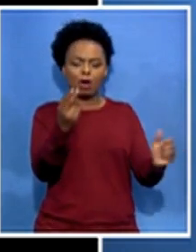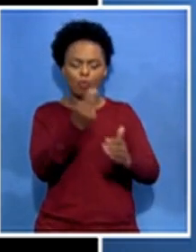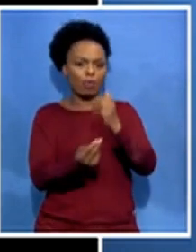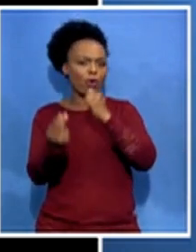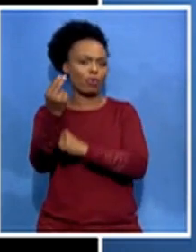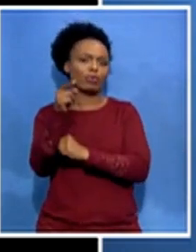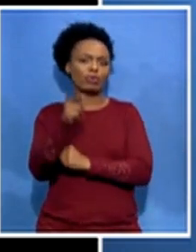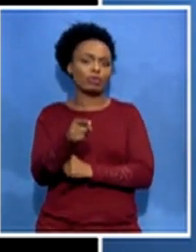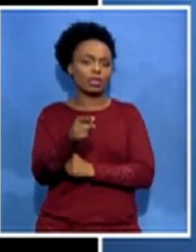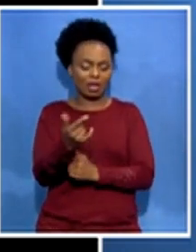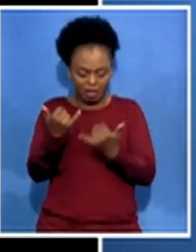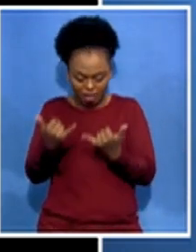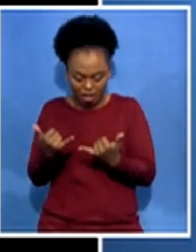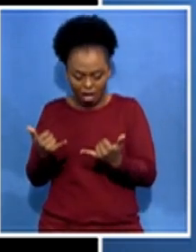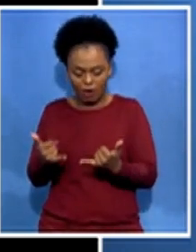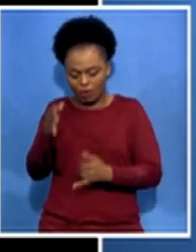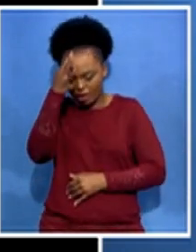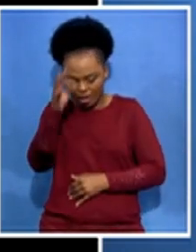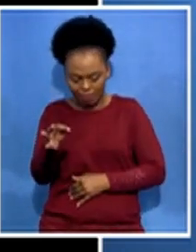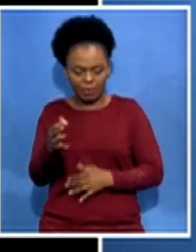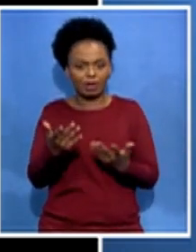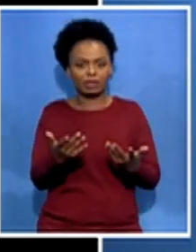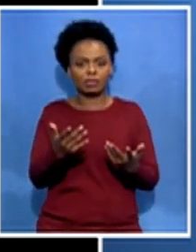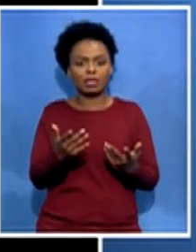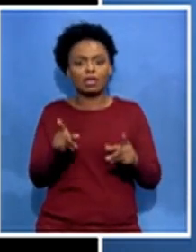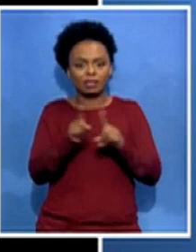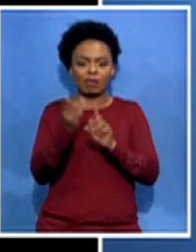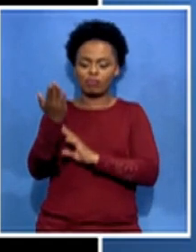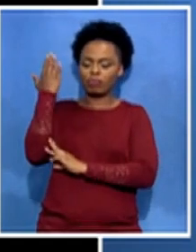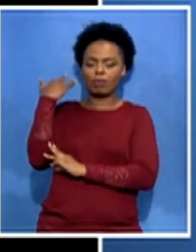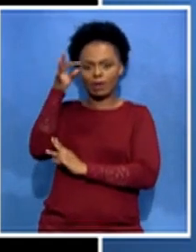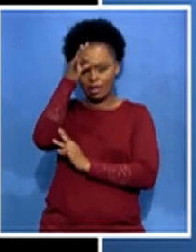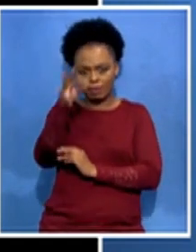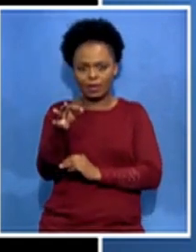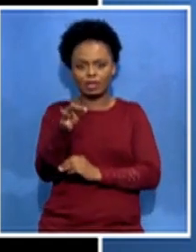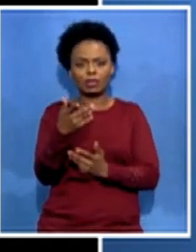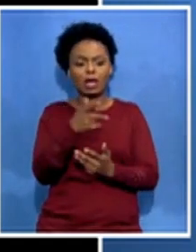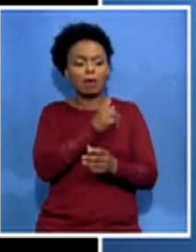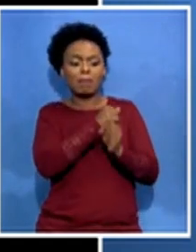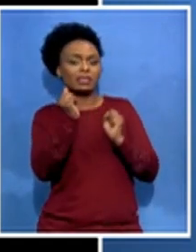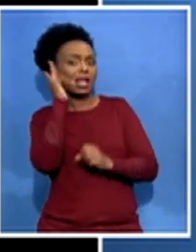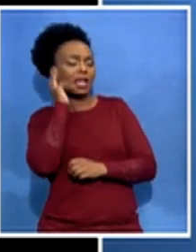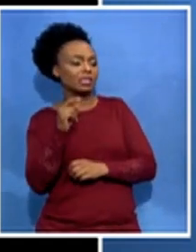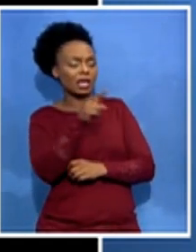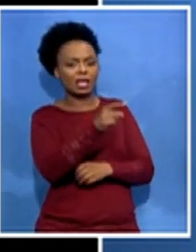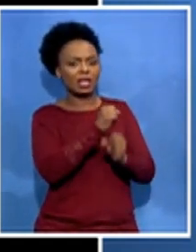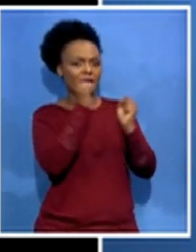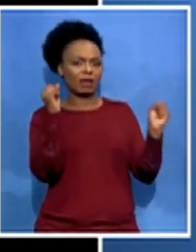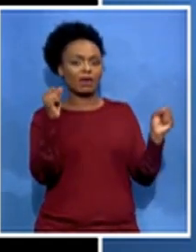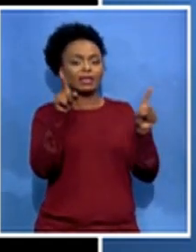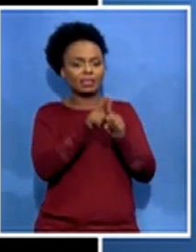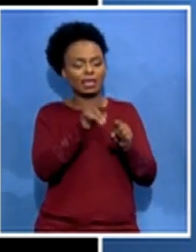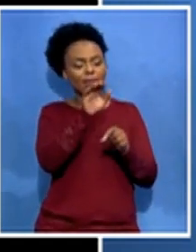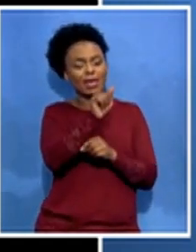illegitimate and no one would have listened to them but also by the african national congress and other